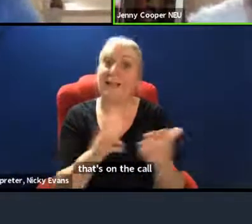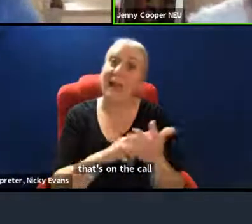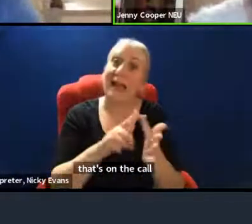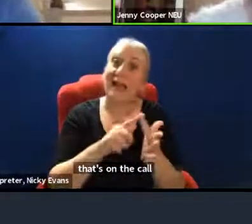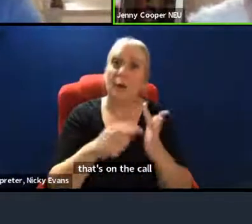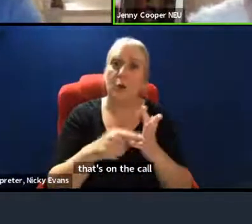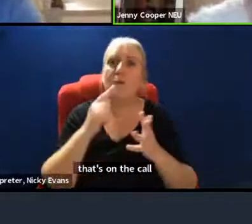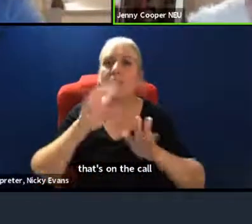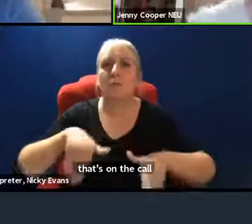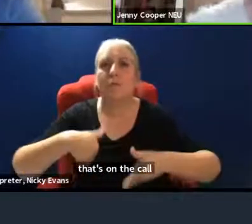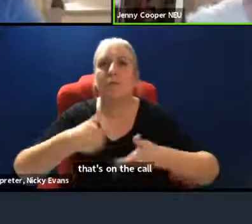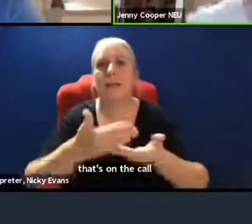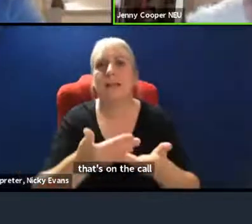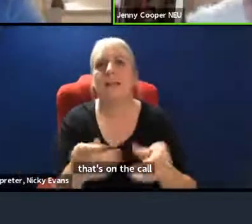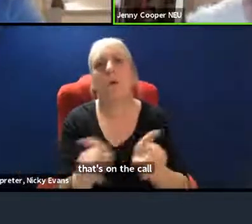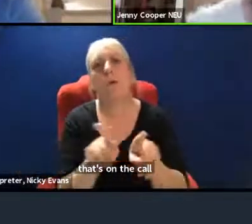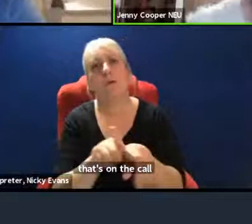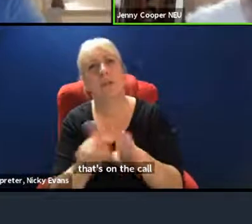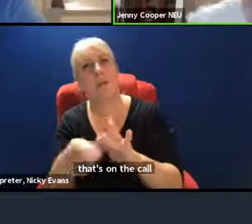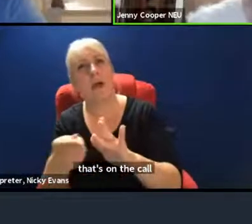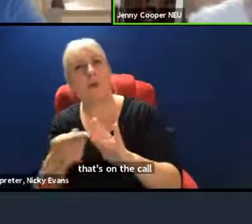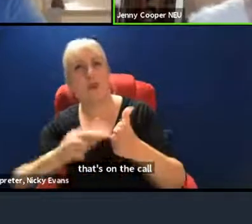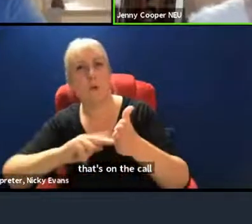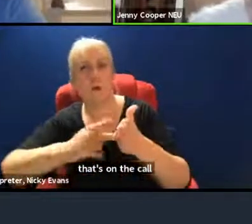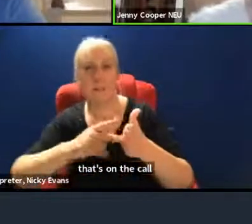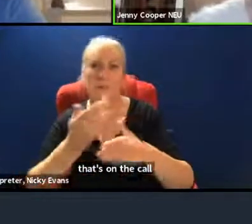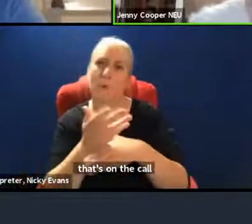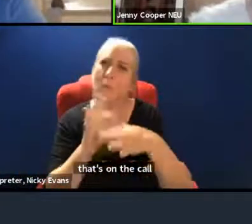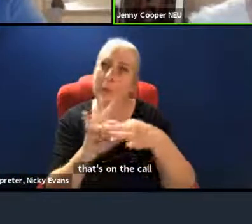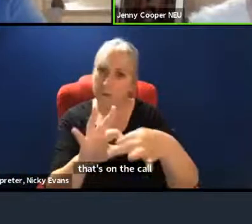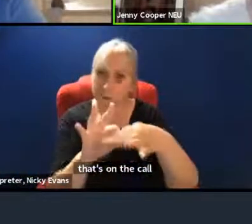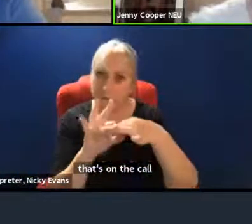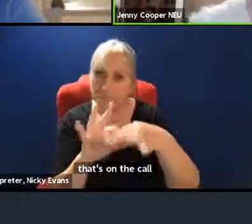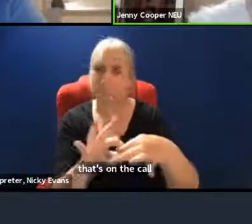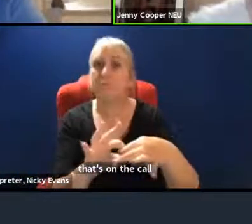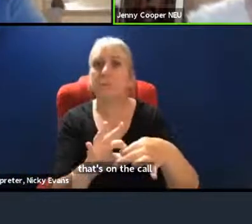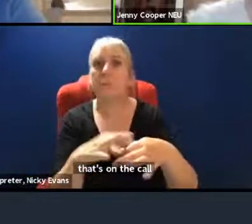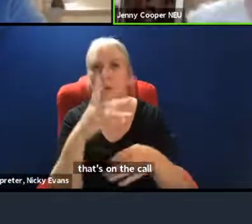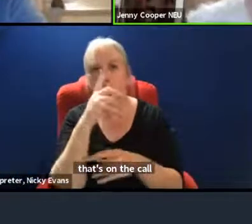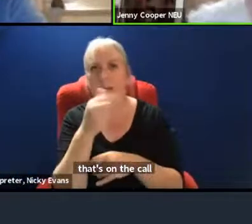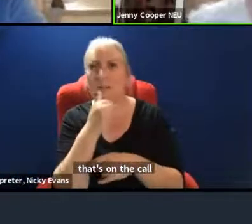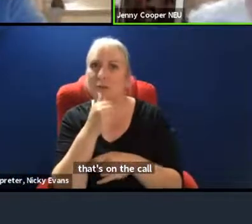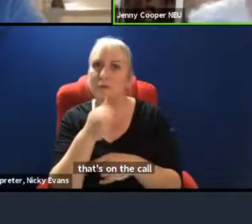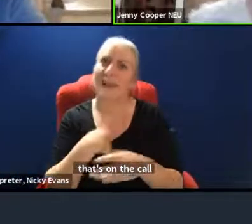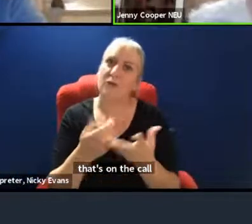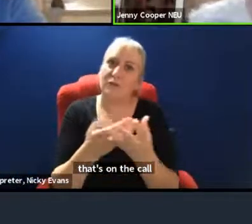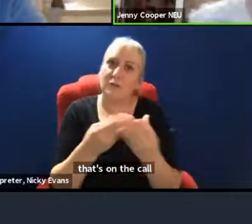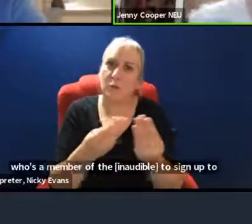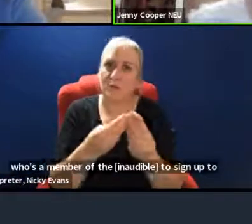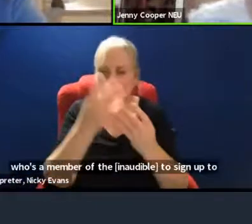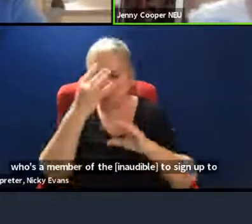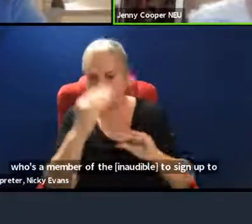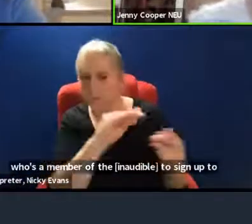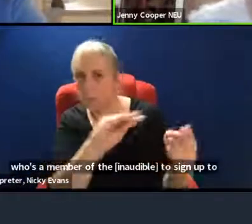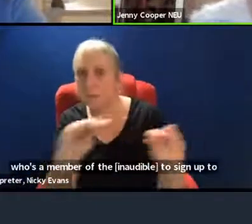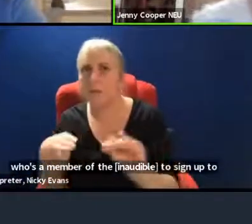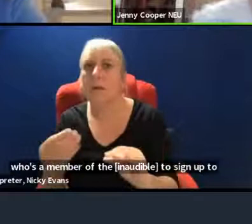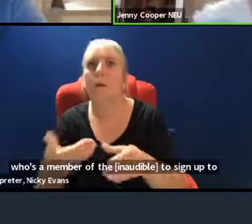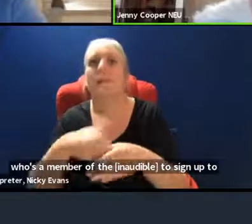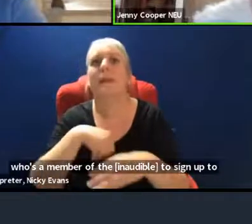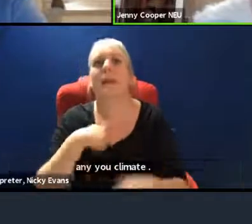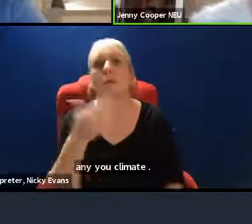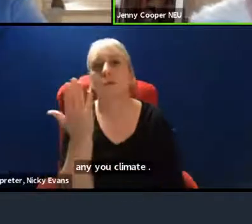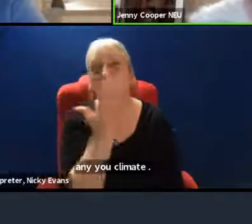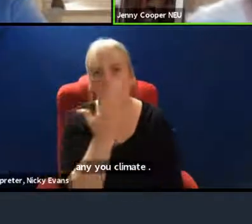some of the other organizations that we work with, which can be used in our schools. So we have quite